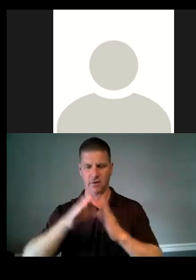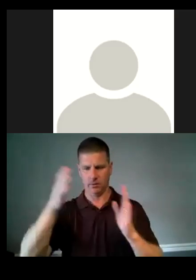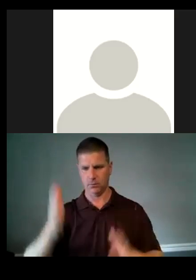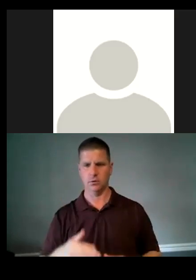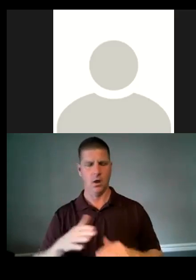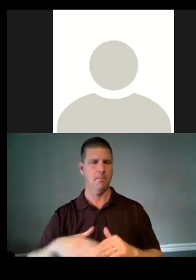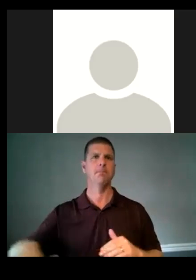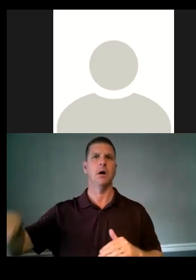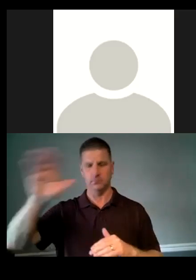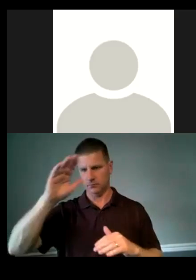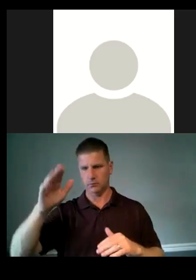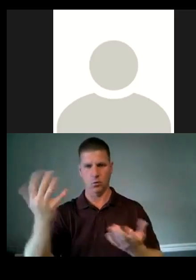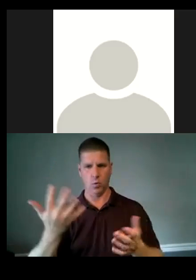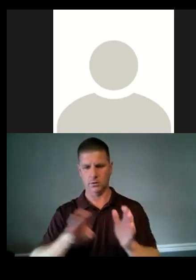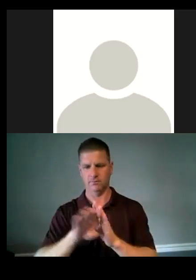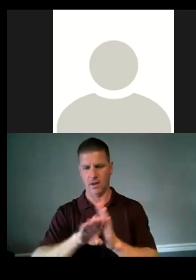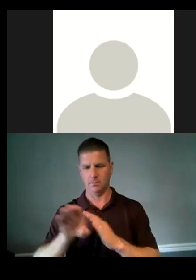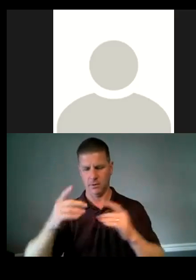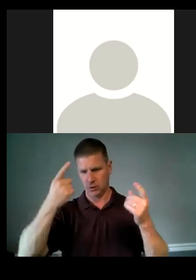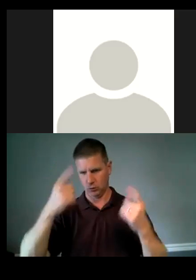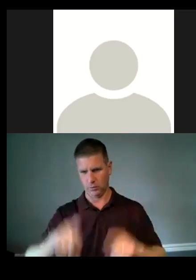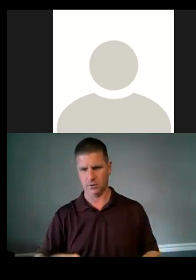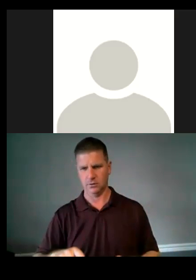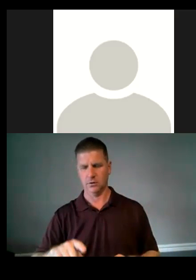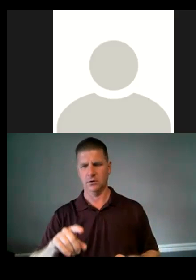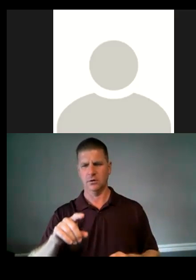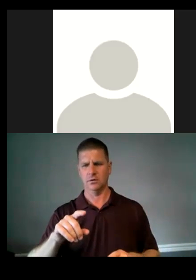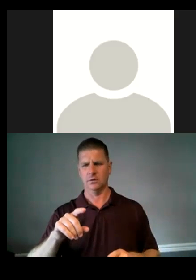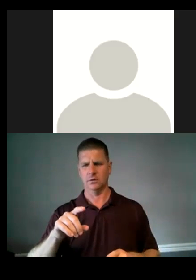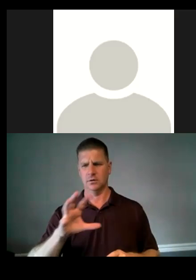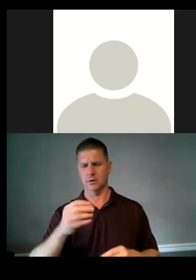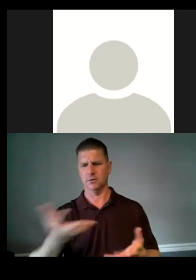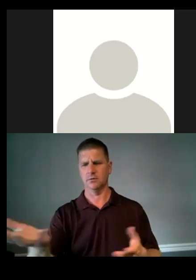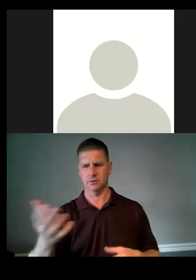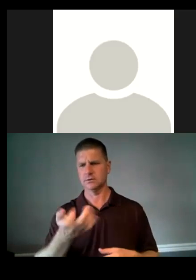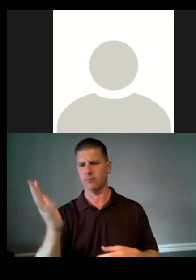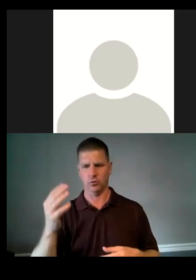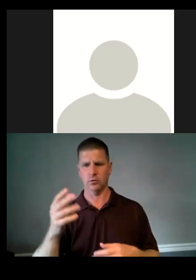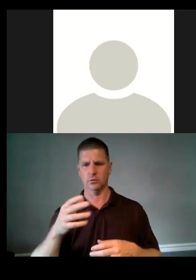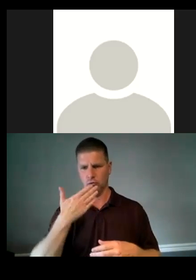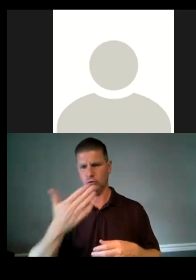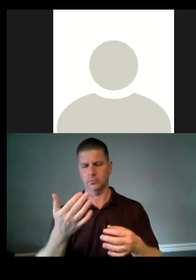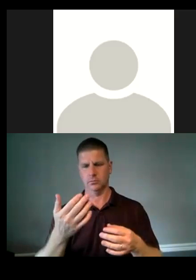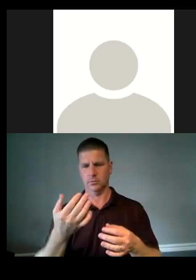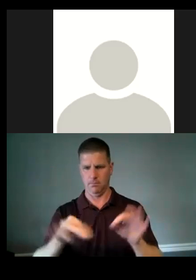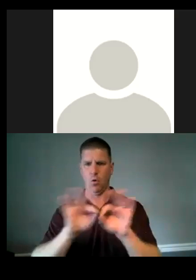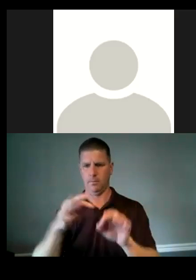above and beyond the development agreements and deliver several key benefits to Pittsburgh residents.